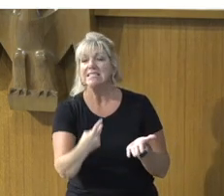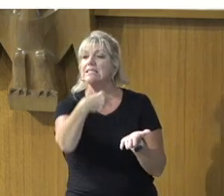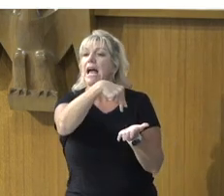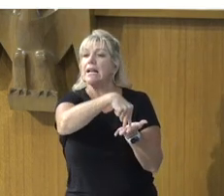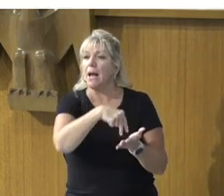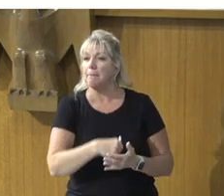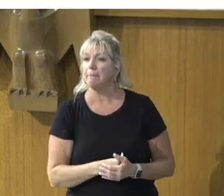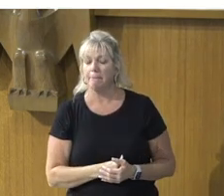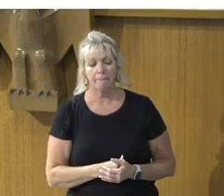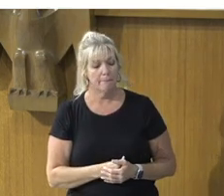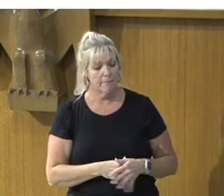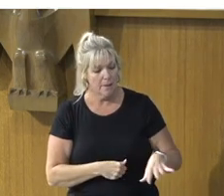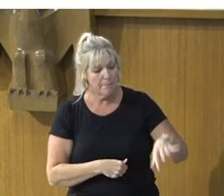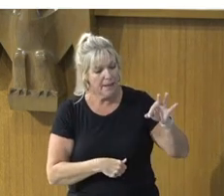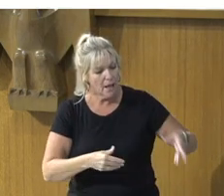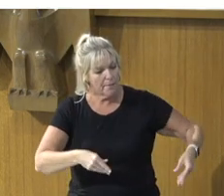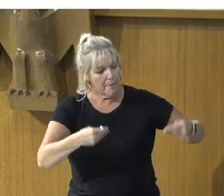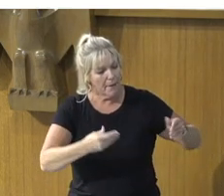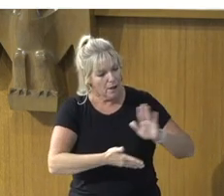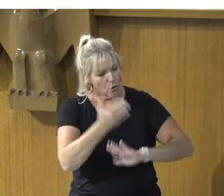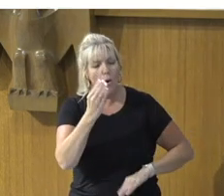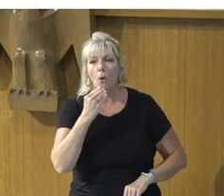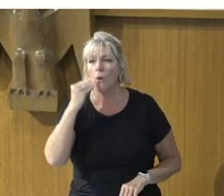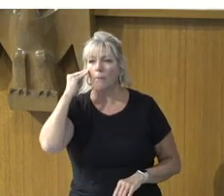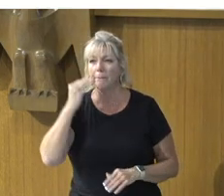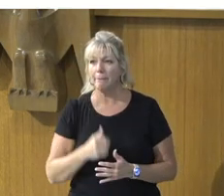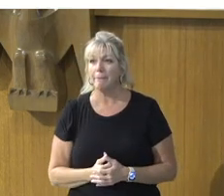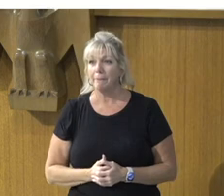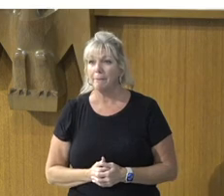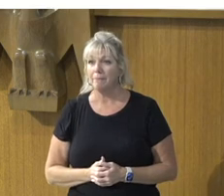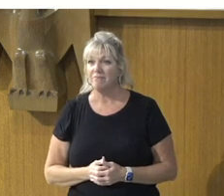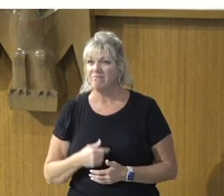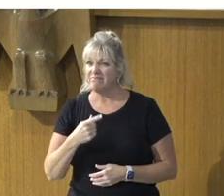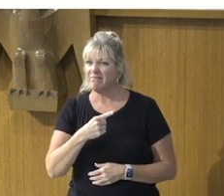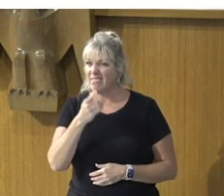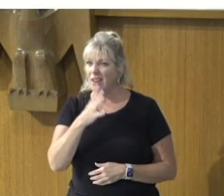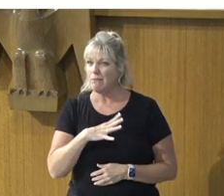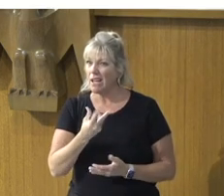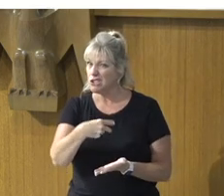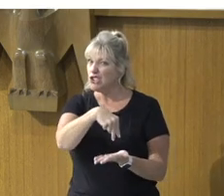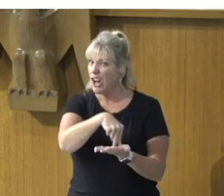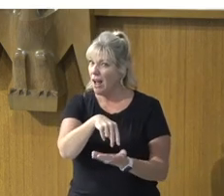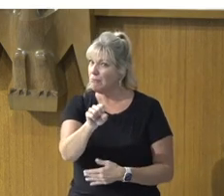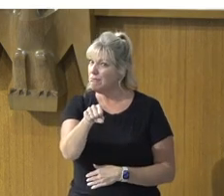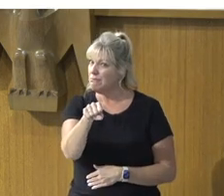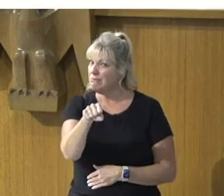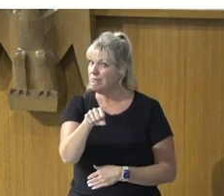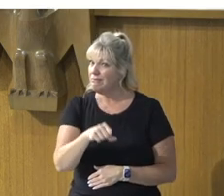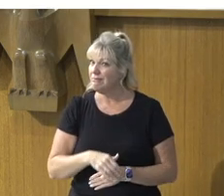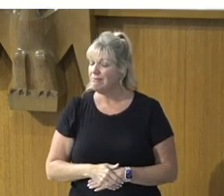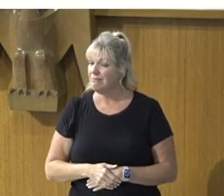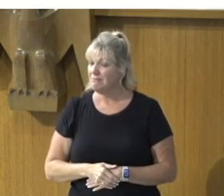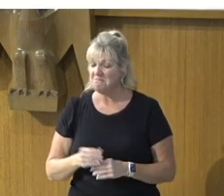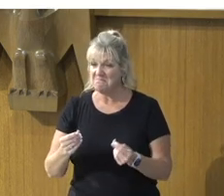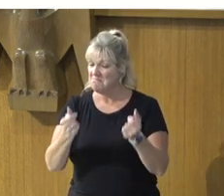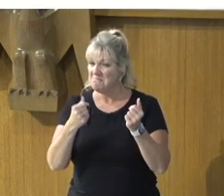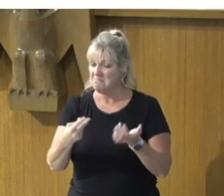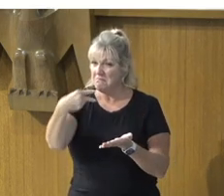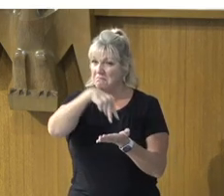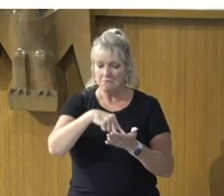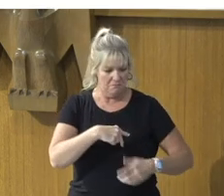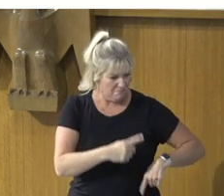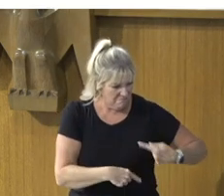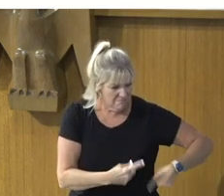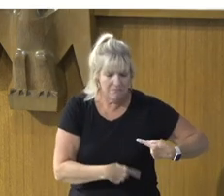Take your mat. And go home. And the man stood up. And immediately, He took the mat.